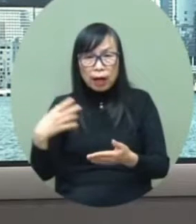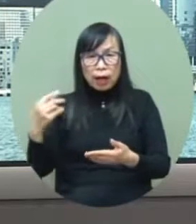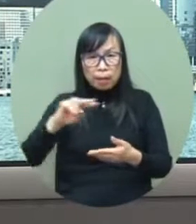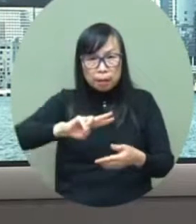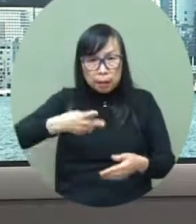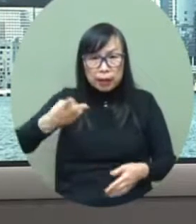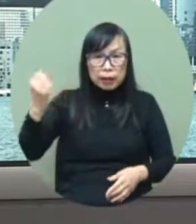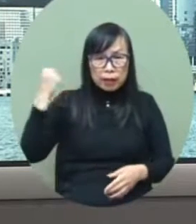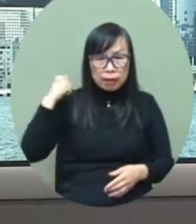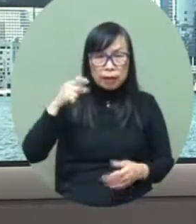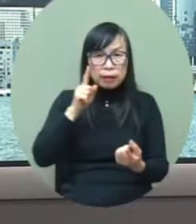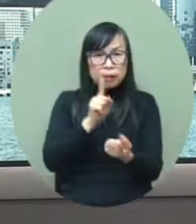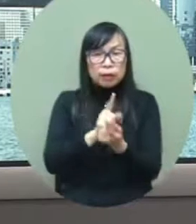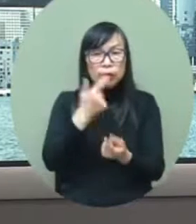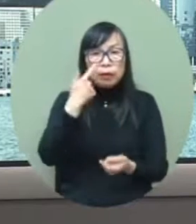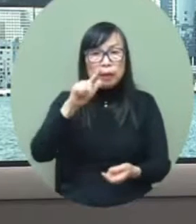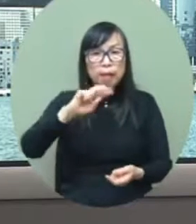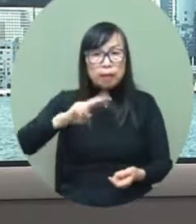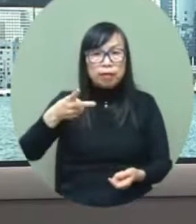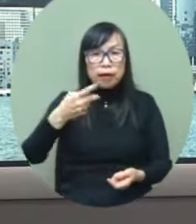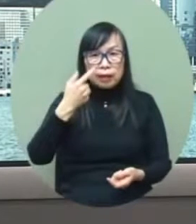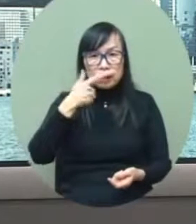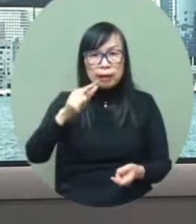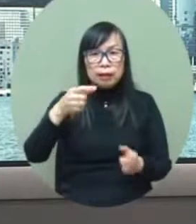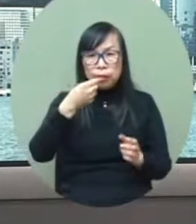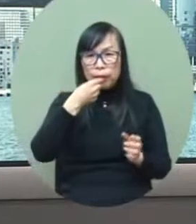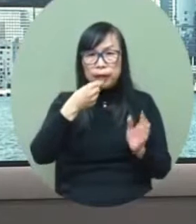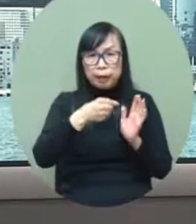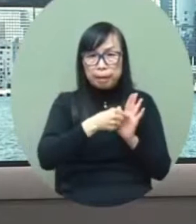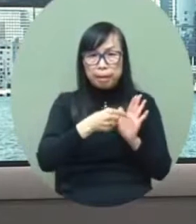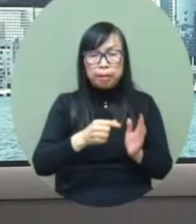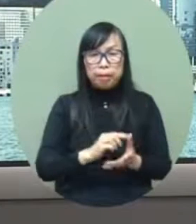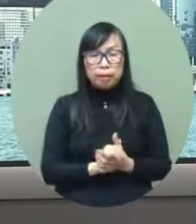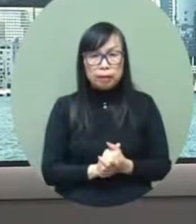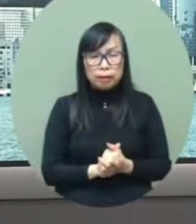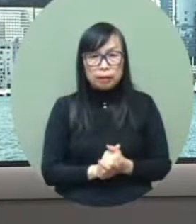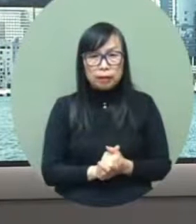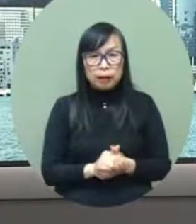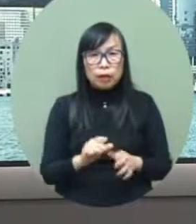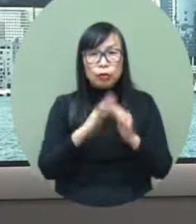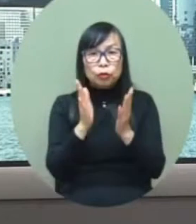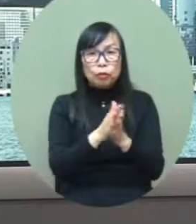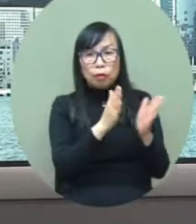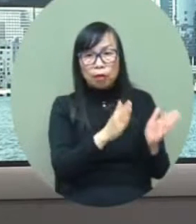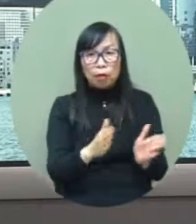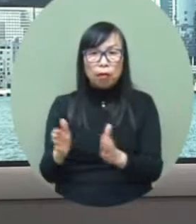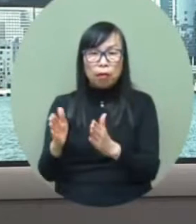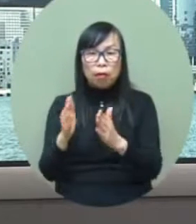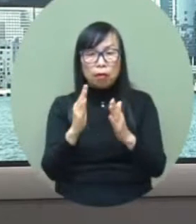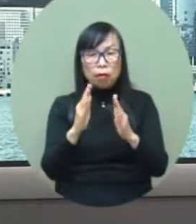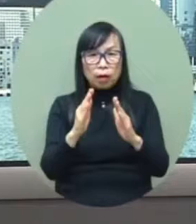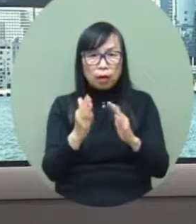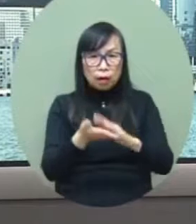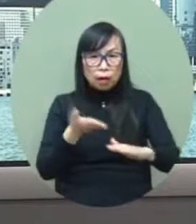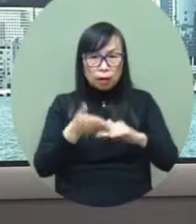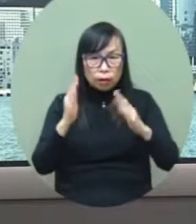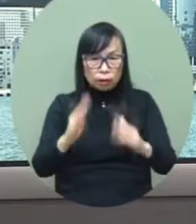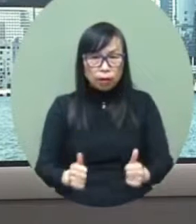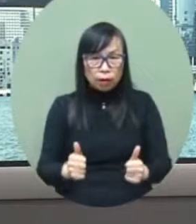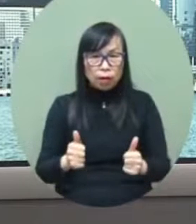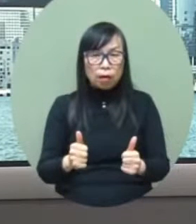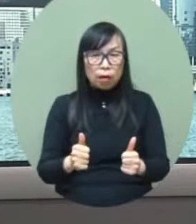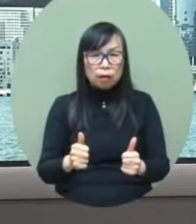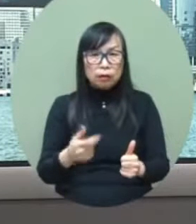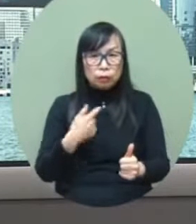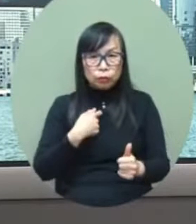situation to keep enhancing our response to emergency so we could deal with new threats in the process of